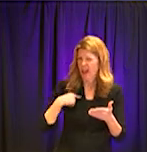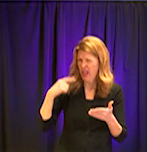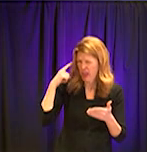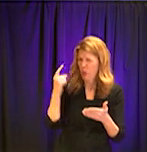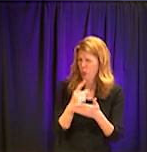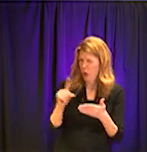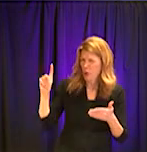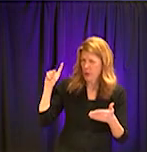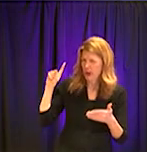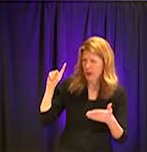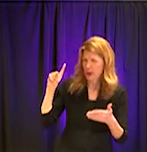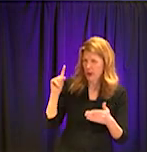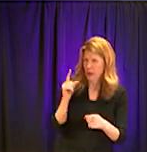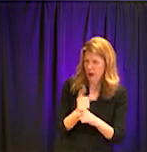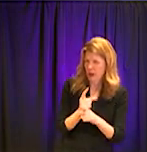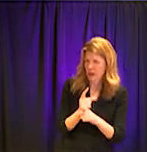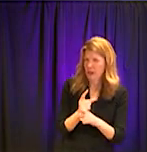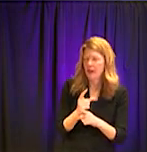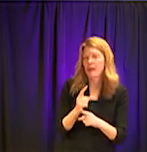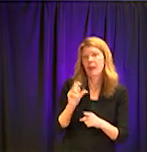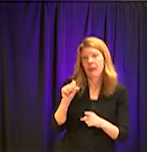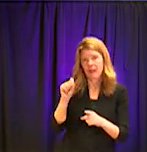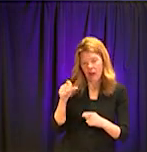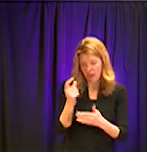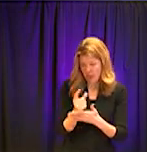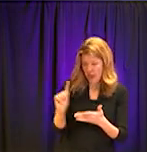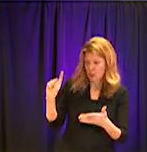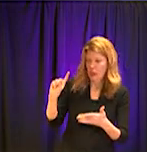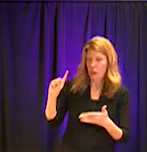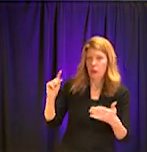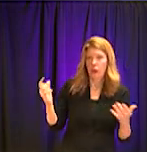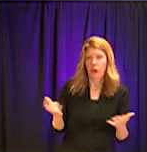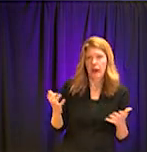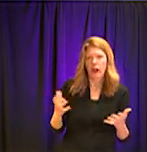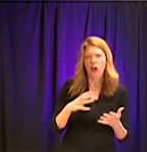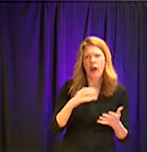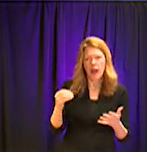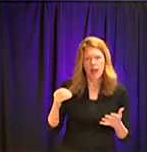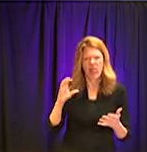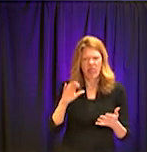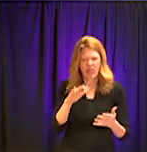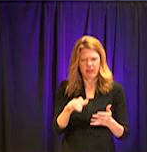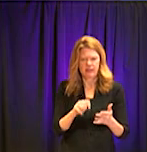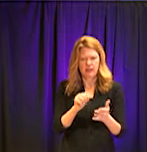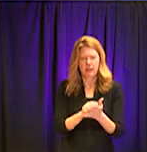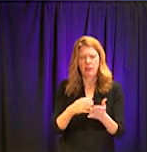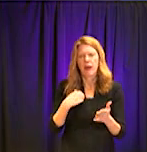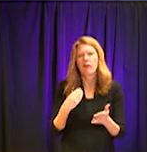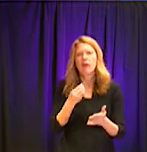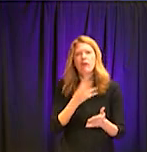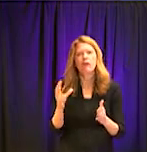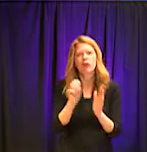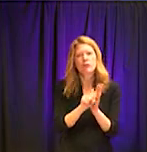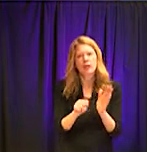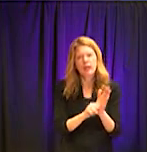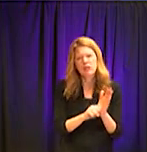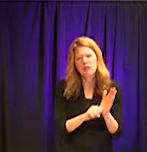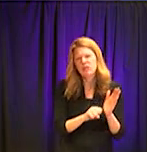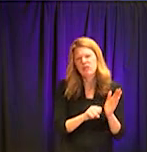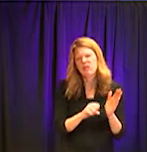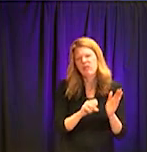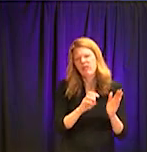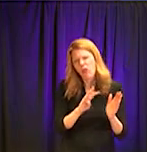ago? Gosh. Okay. So last week we had a handful of states, um, and about four or 5,000 cases